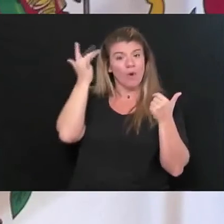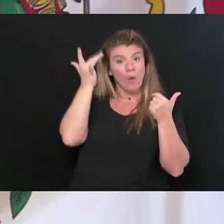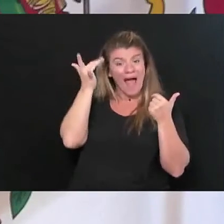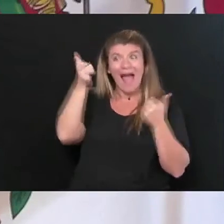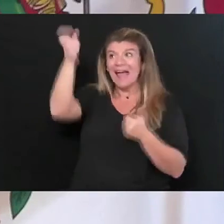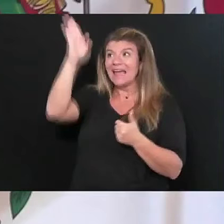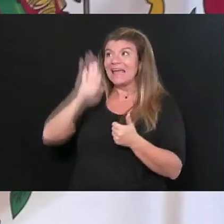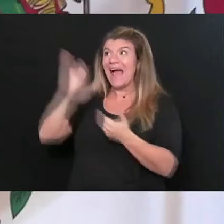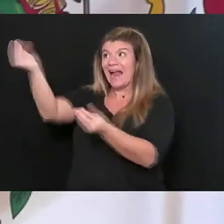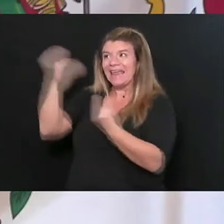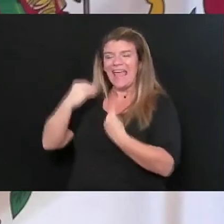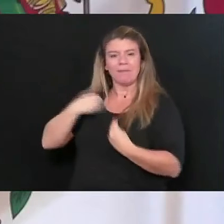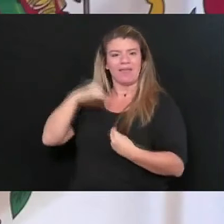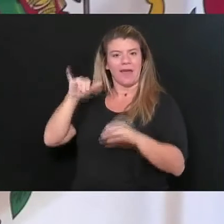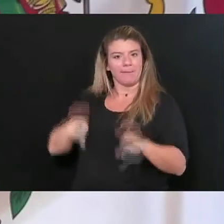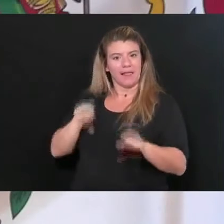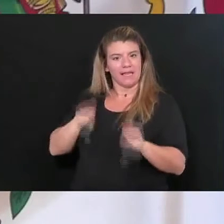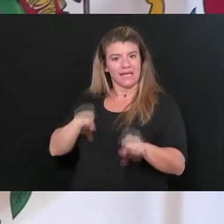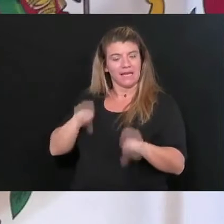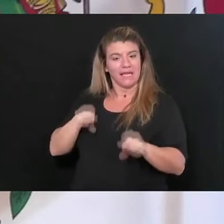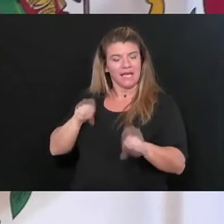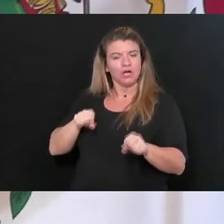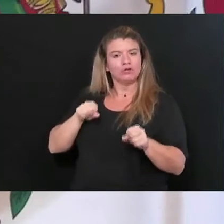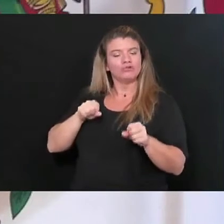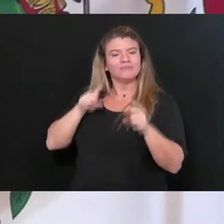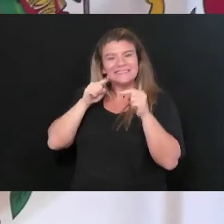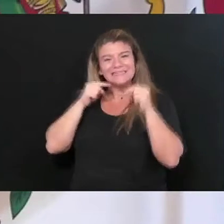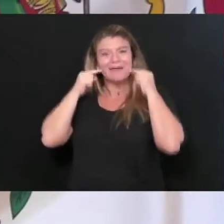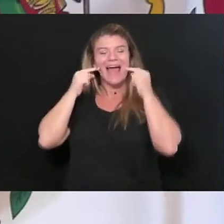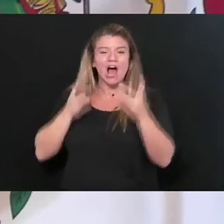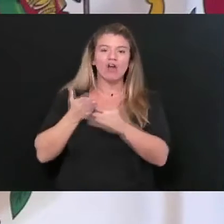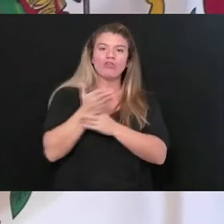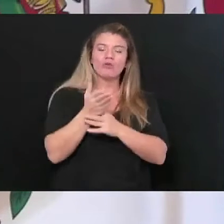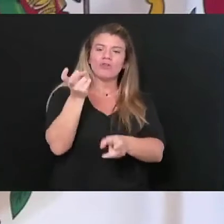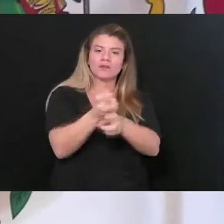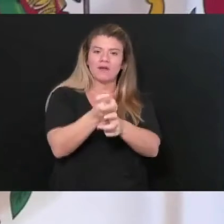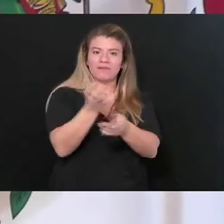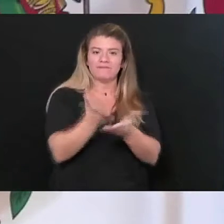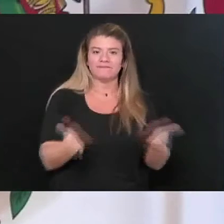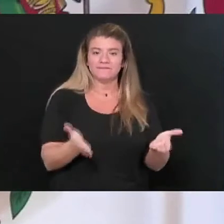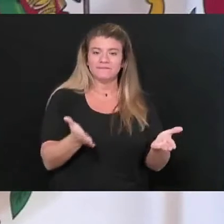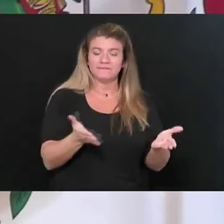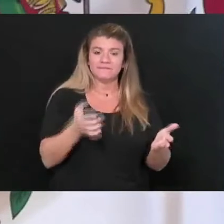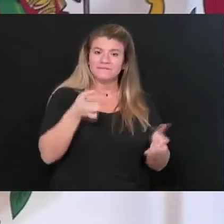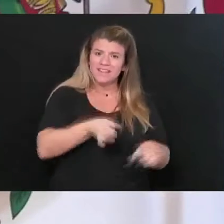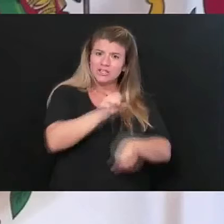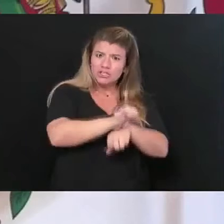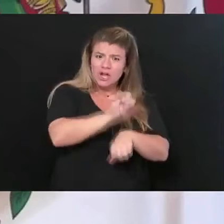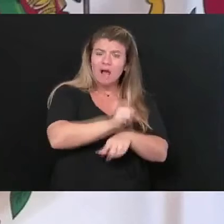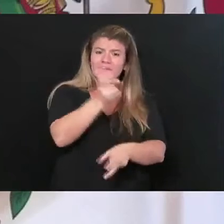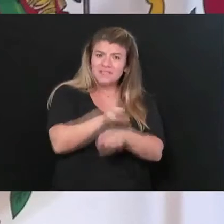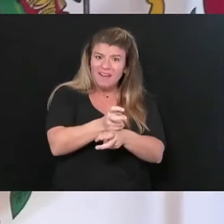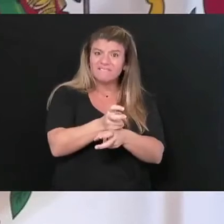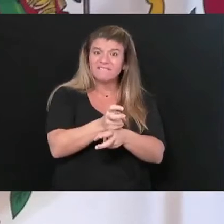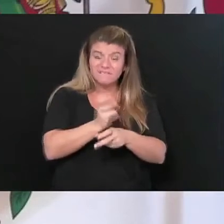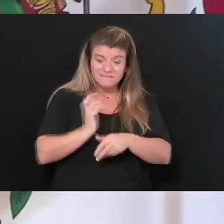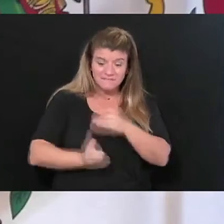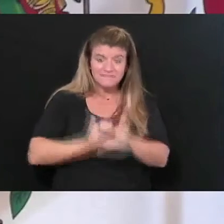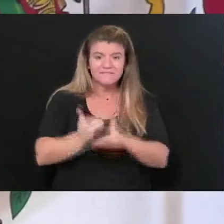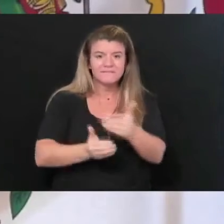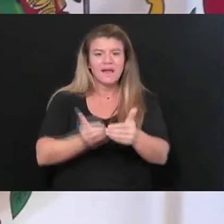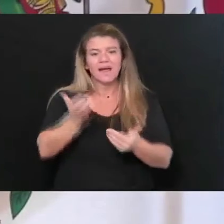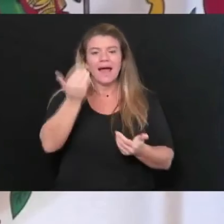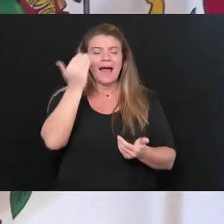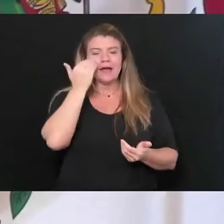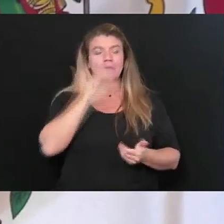the ability to smile and laugh. And this is tough stuff, a tough journey. So with all that, I hate to give you that long of an